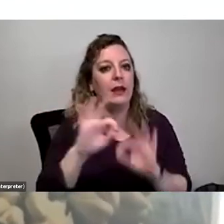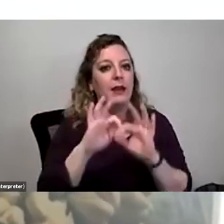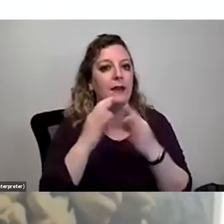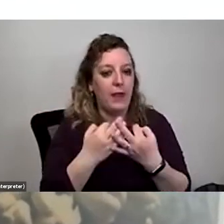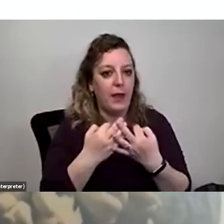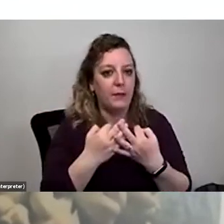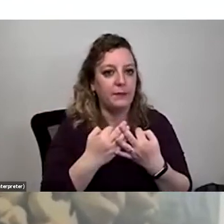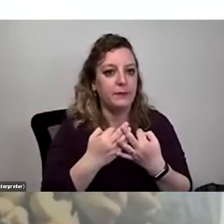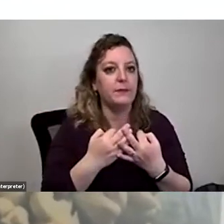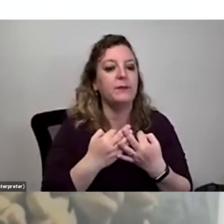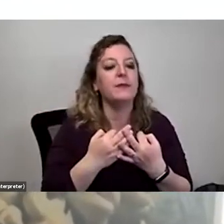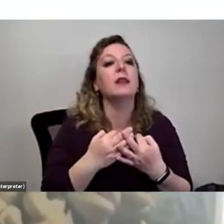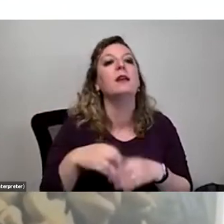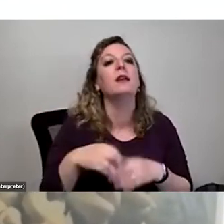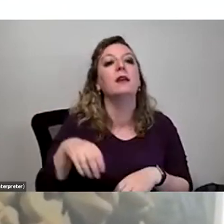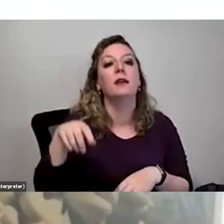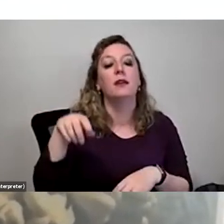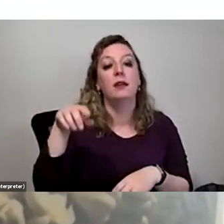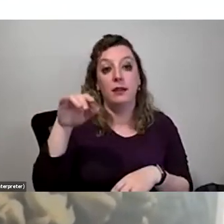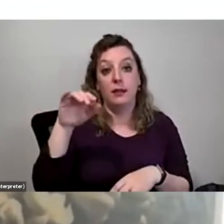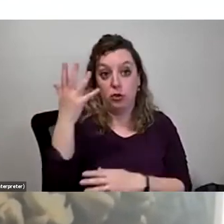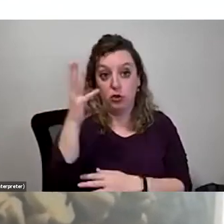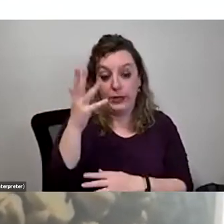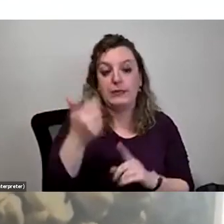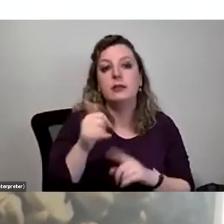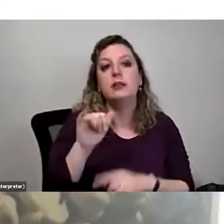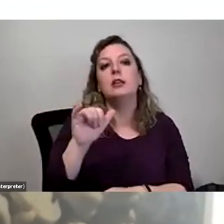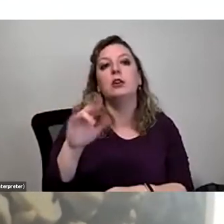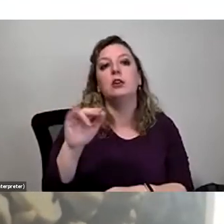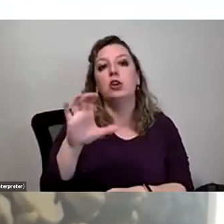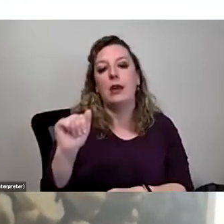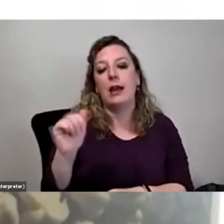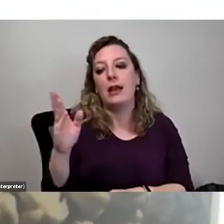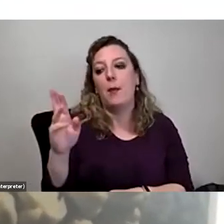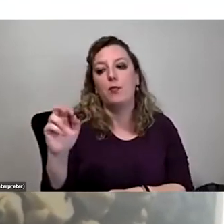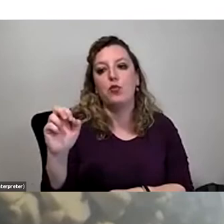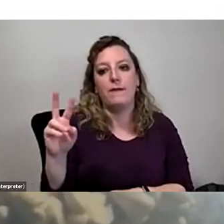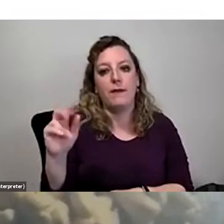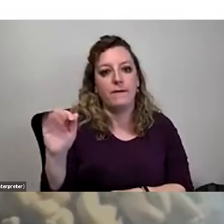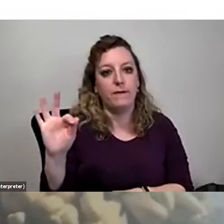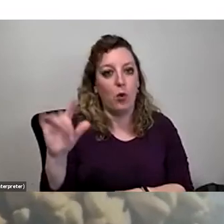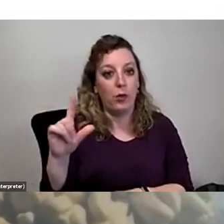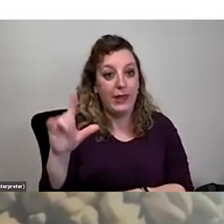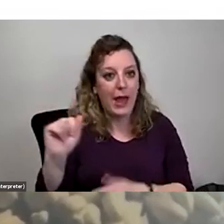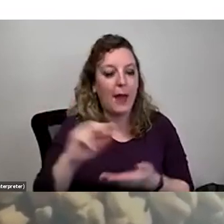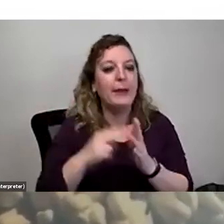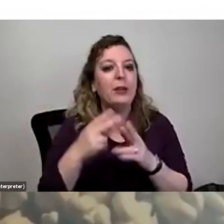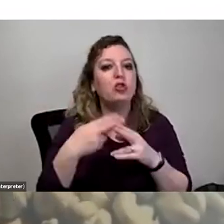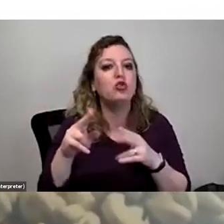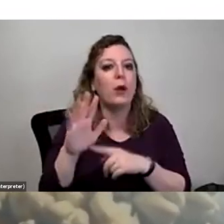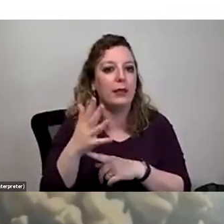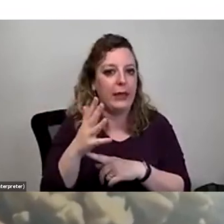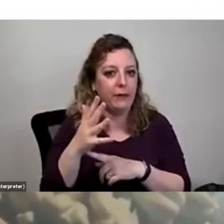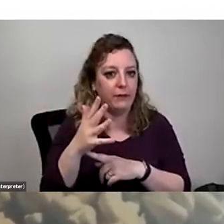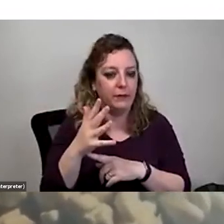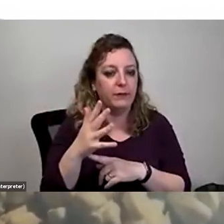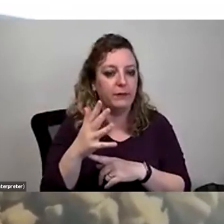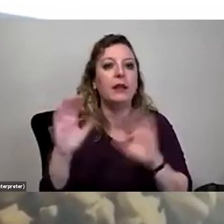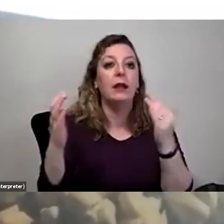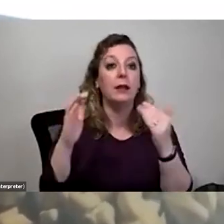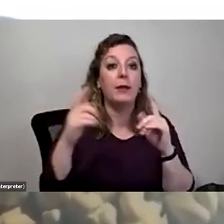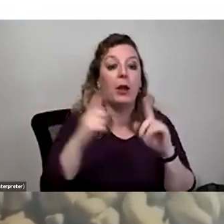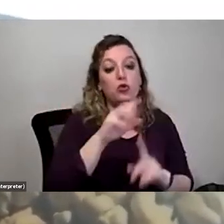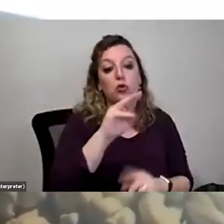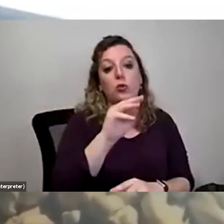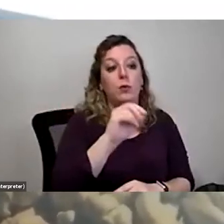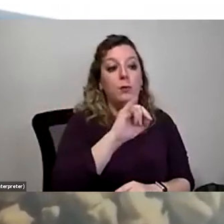is yucca brevifolia, which means short leaf yucca and compared to like Mojave yuccas,